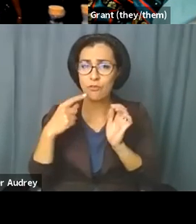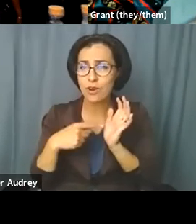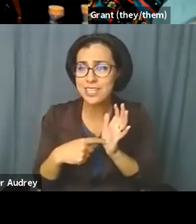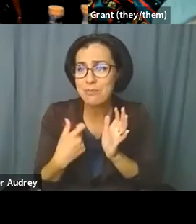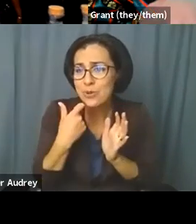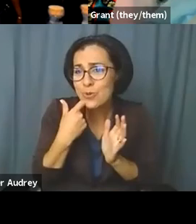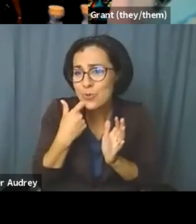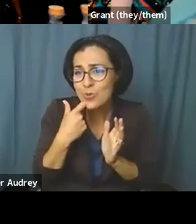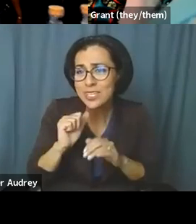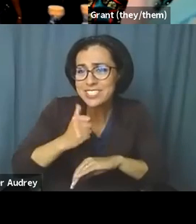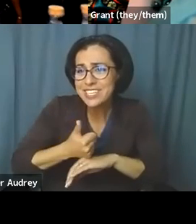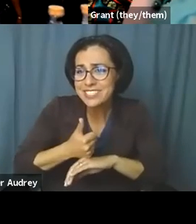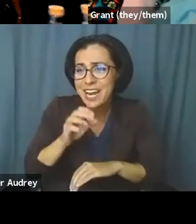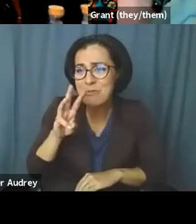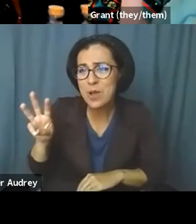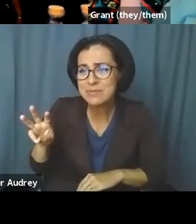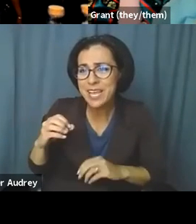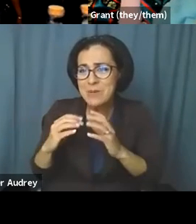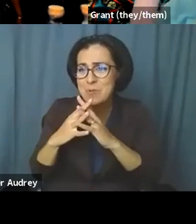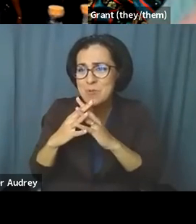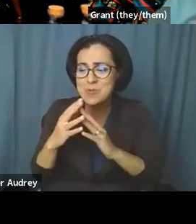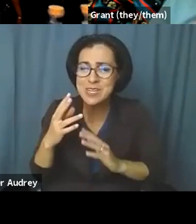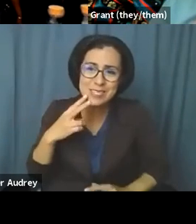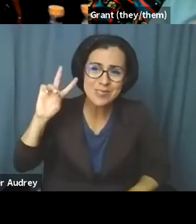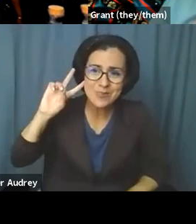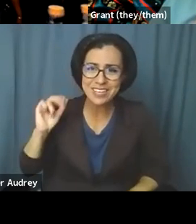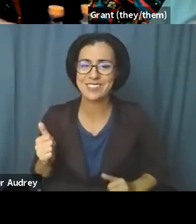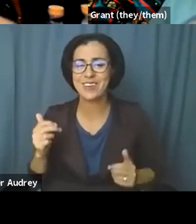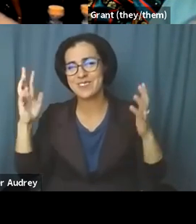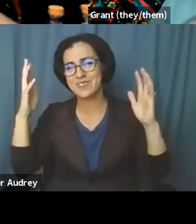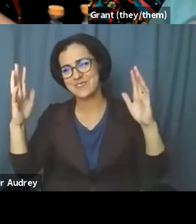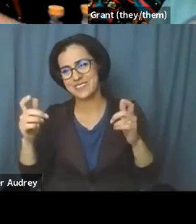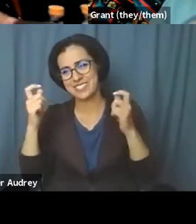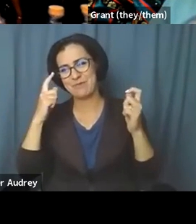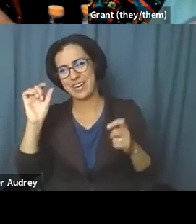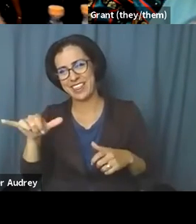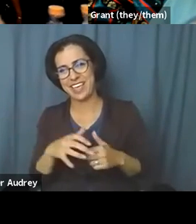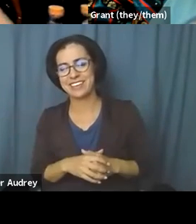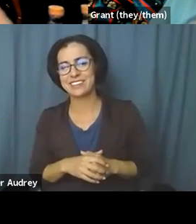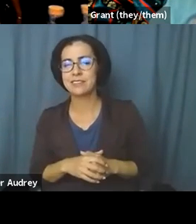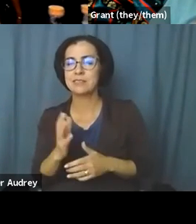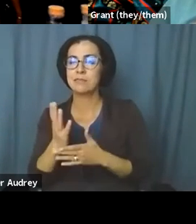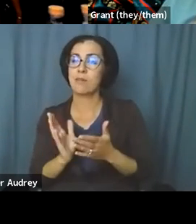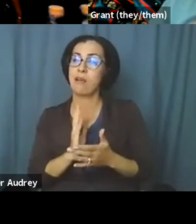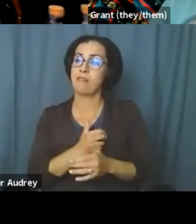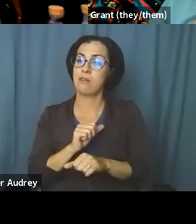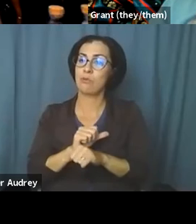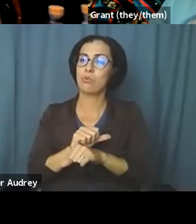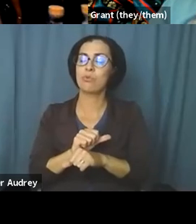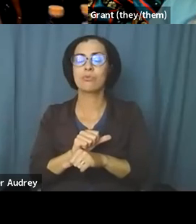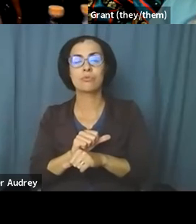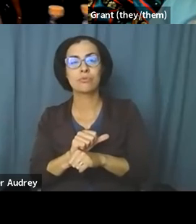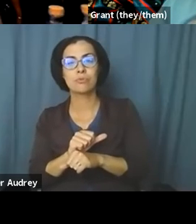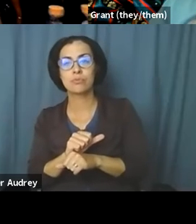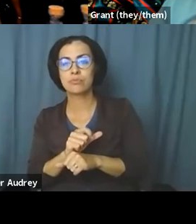put up a website a couple of days ago and are celebrating that. Um, and so, um, part of our work is about, um,